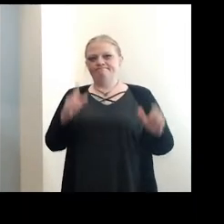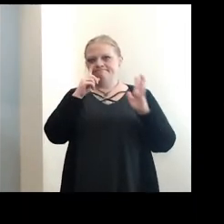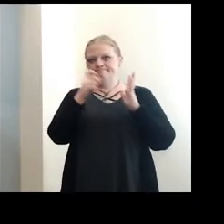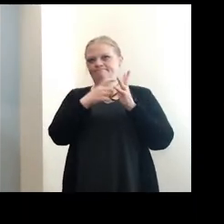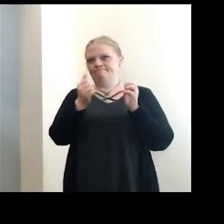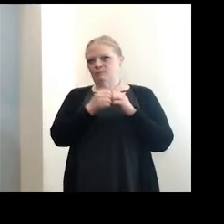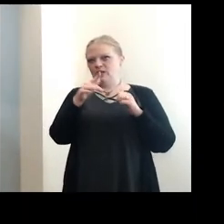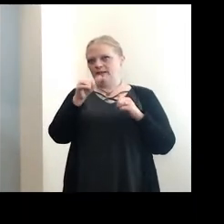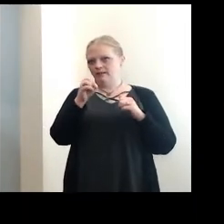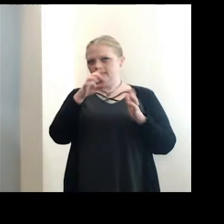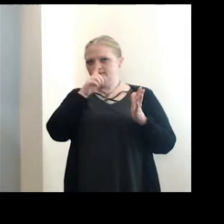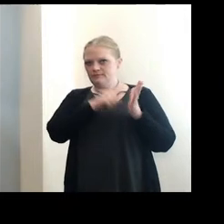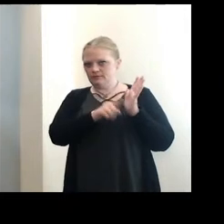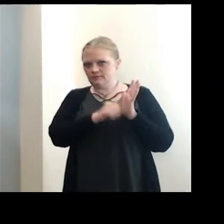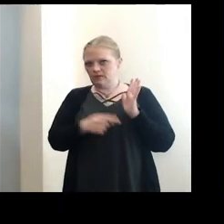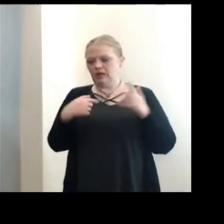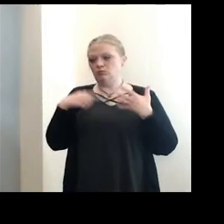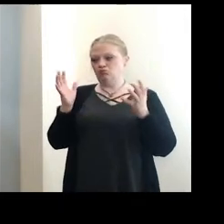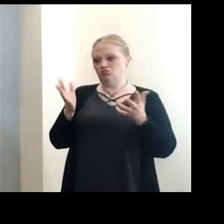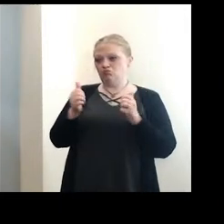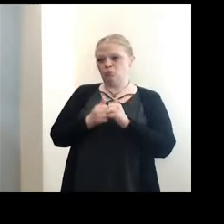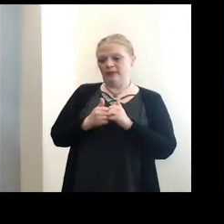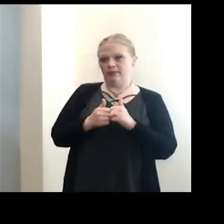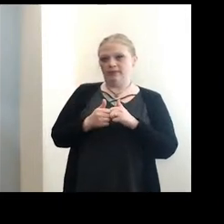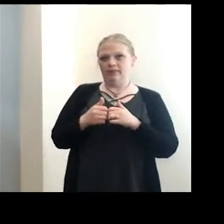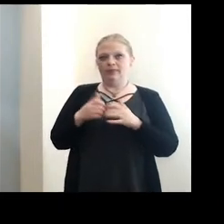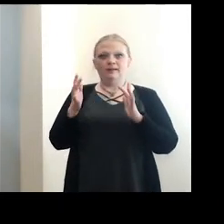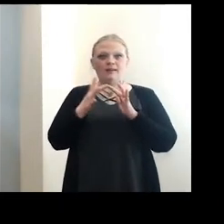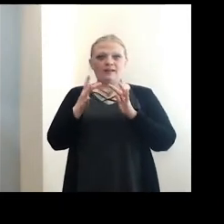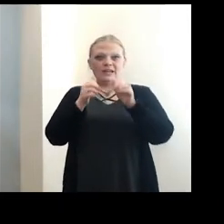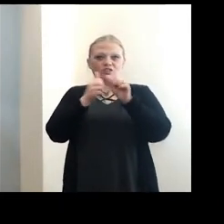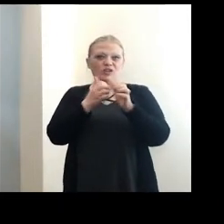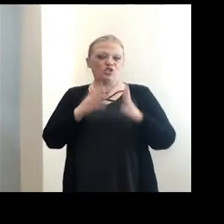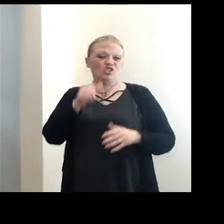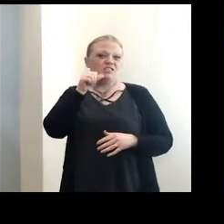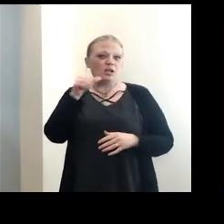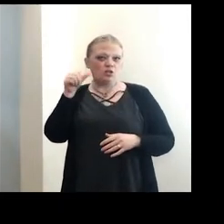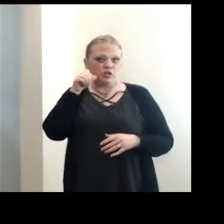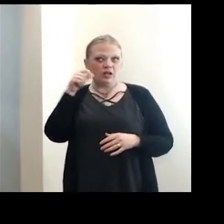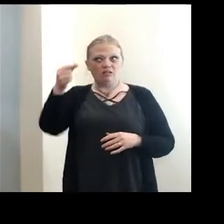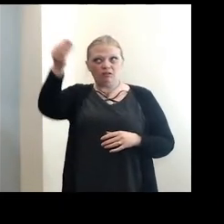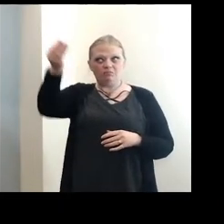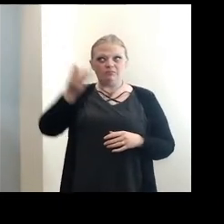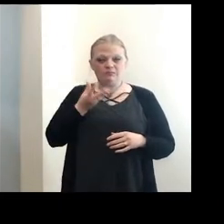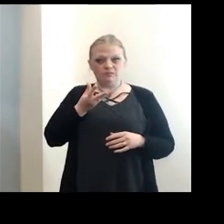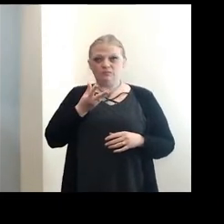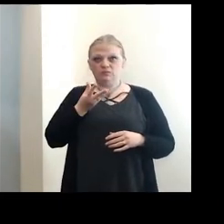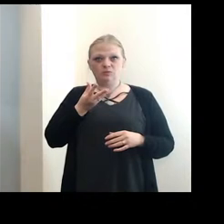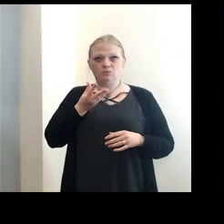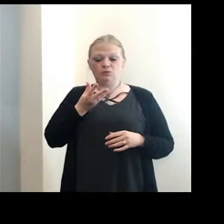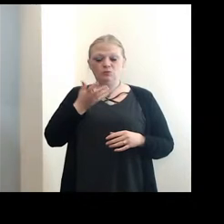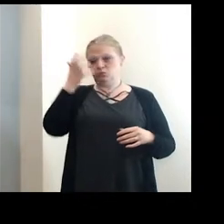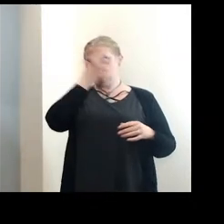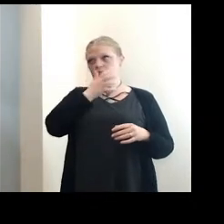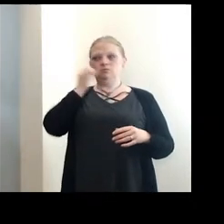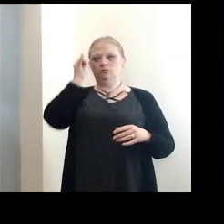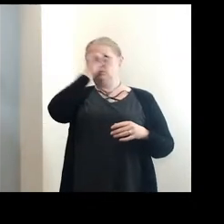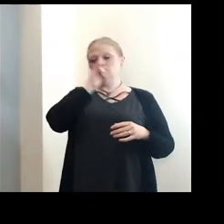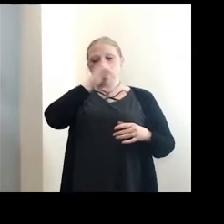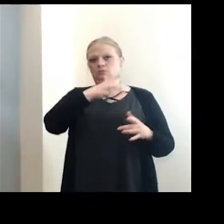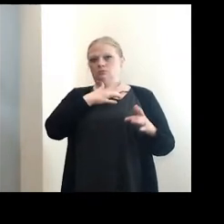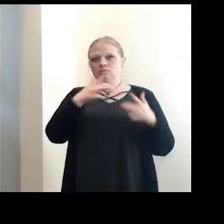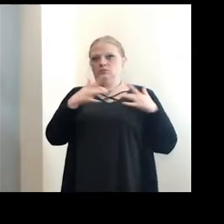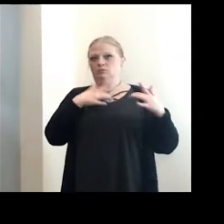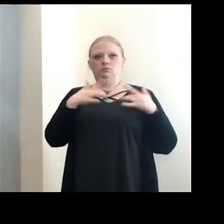I've was, uh, speaking with our, uh, contact tracers yesterday and they've just shared with me some alarming trends. So, um,